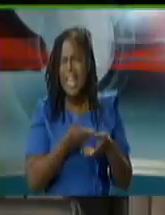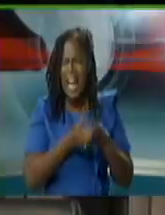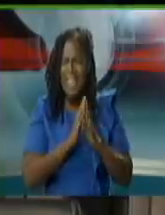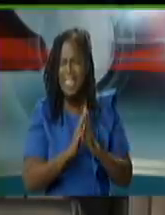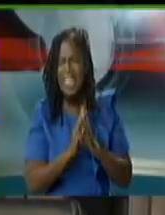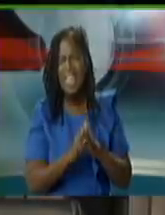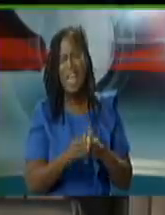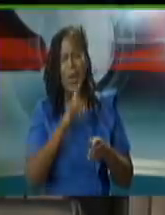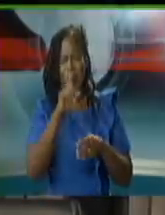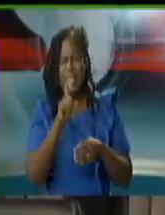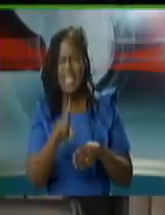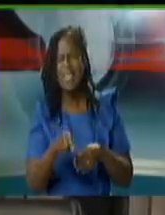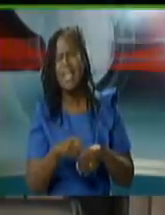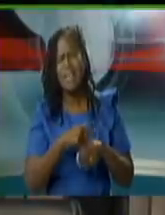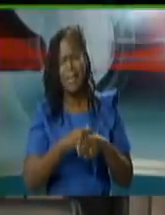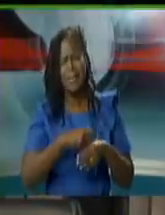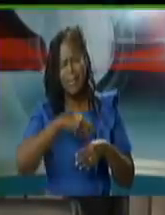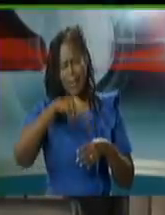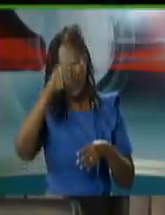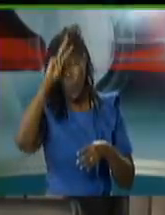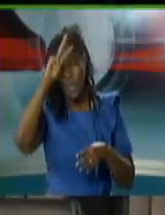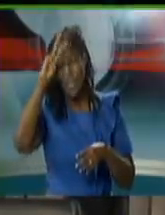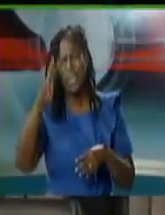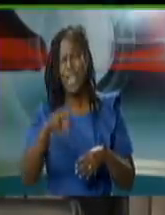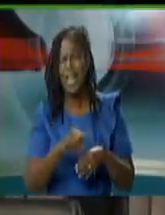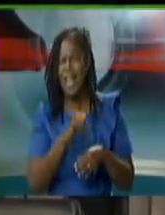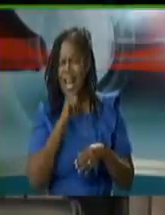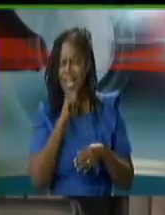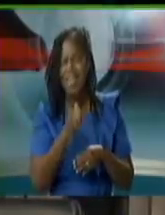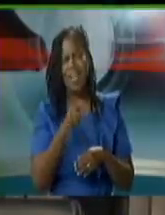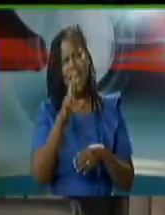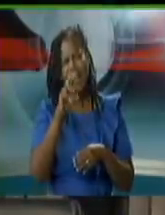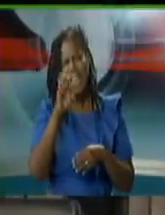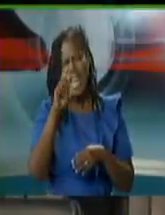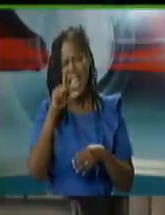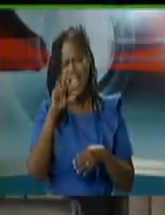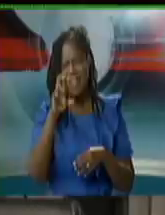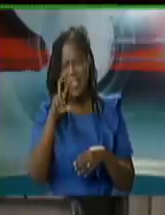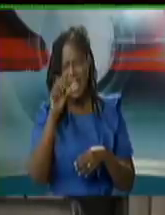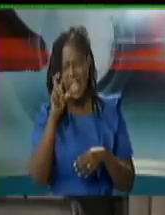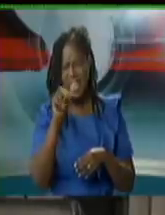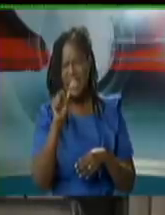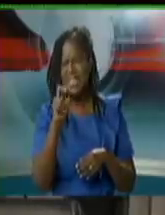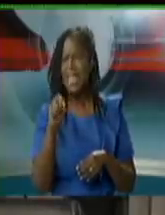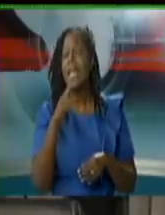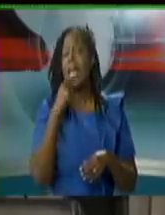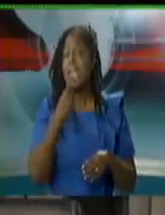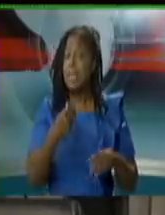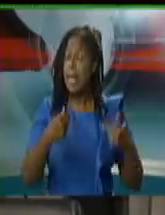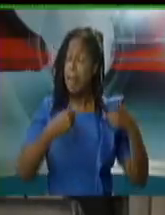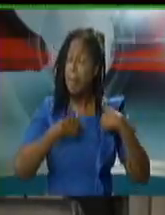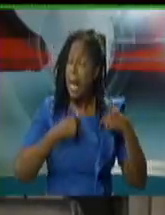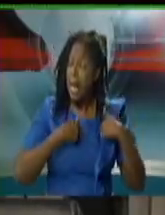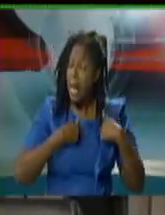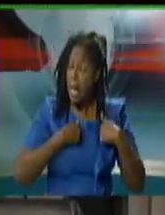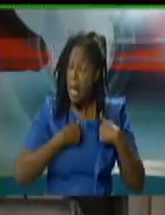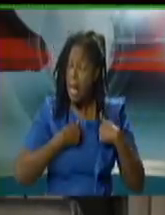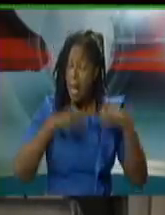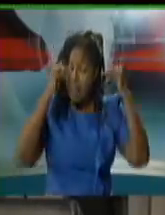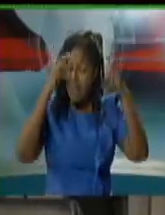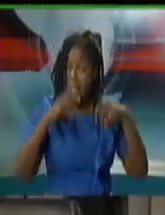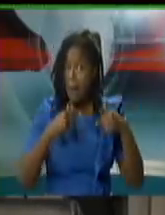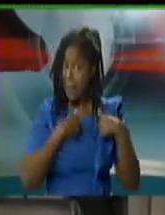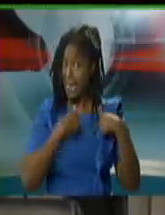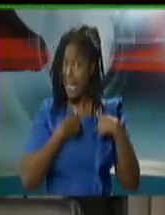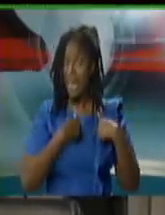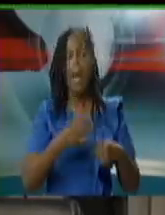first of all my facebook profile was hacked i never posted that myself my facebook profile has been